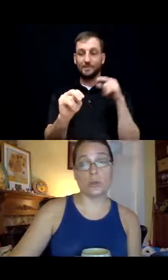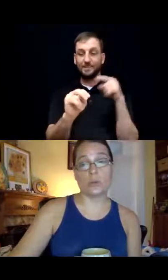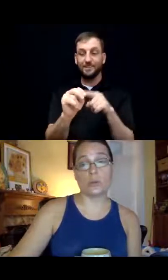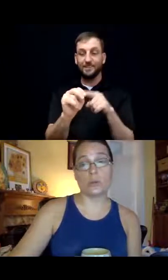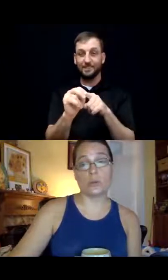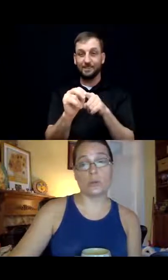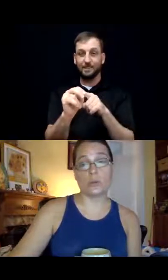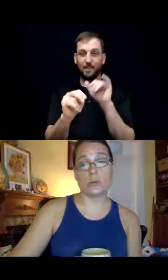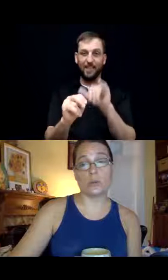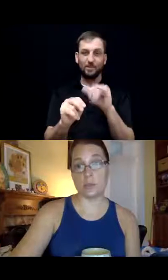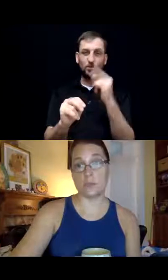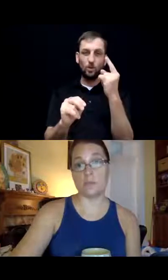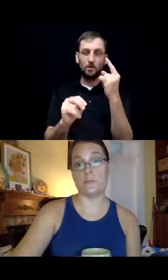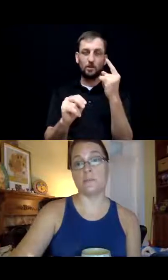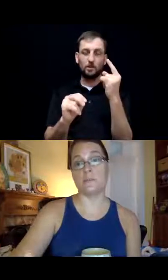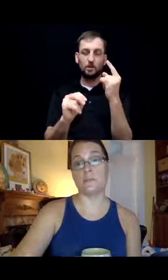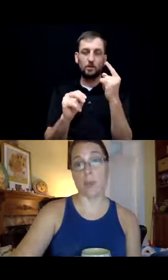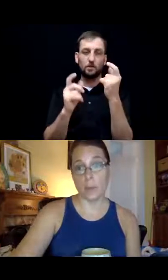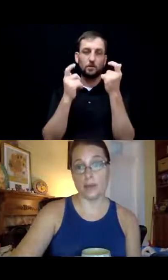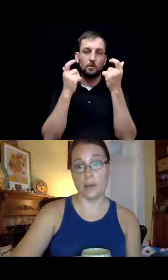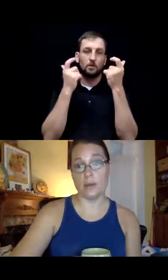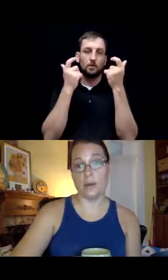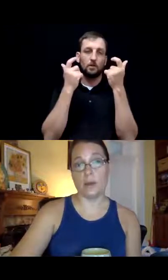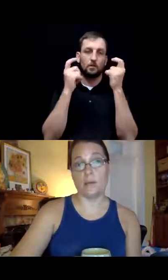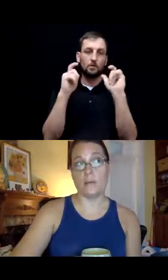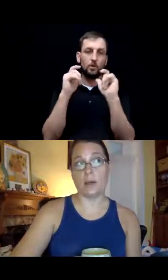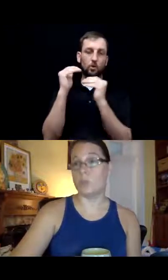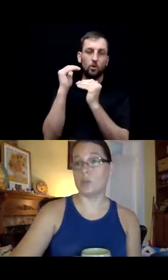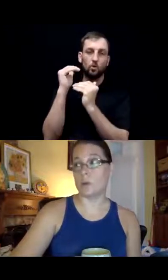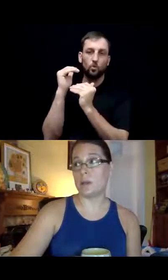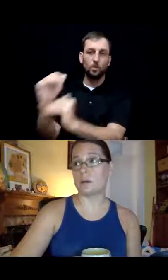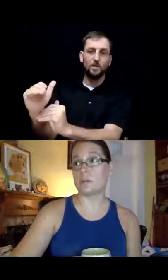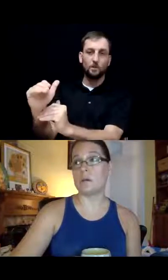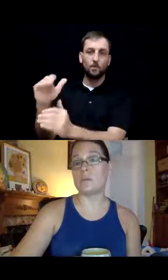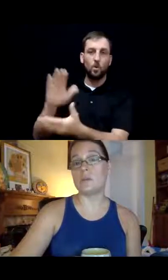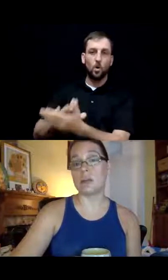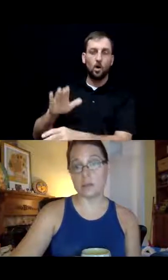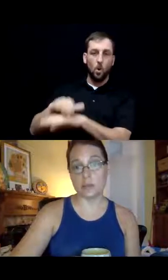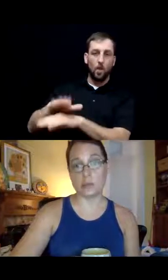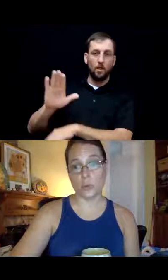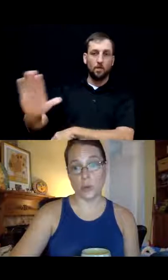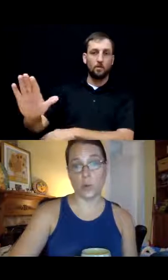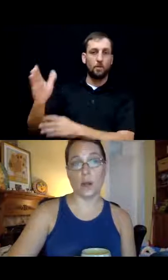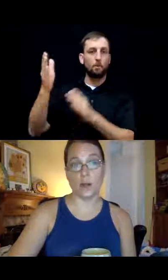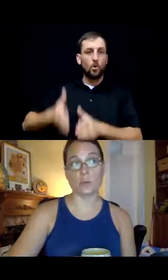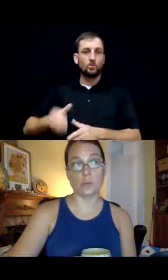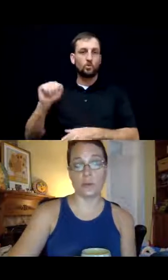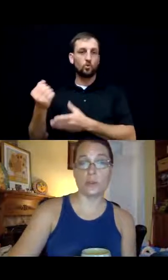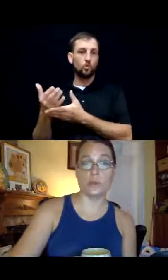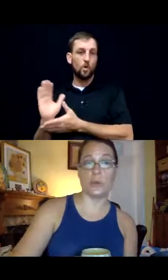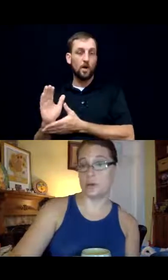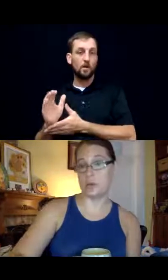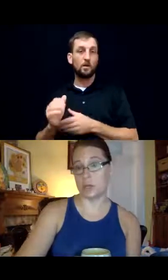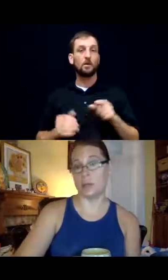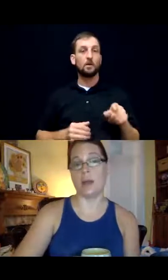restrictive remedy on someone's rights. the United States Supreme Court has referred